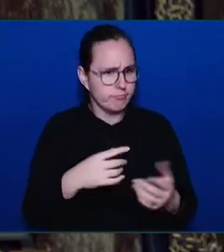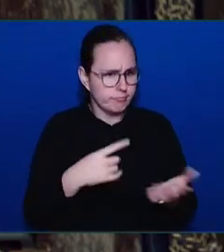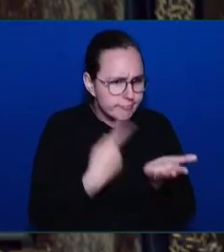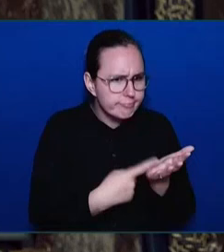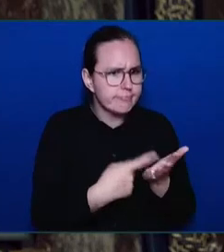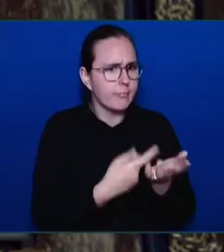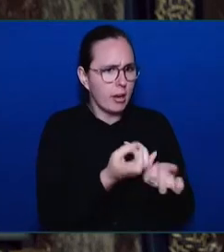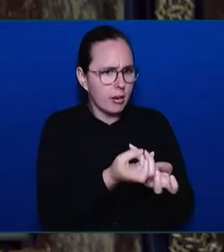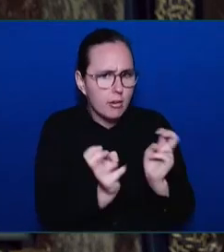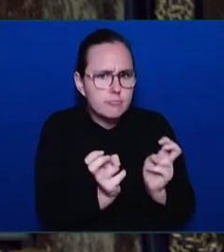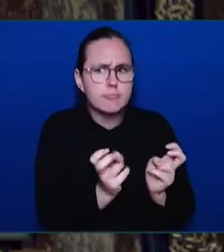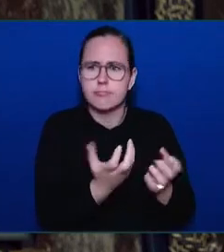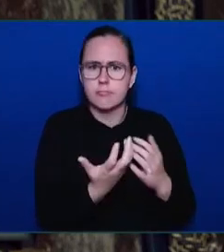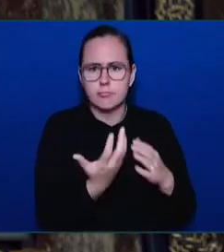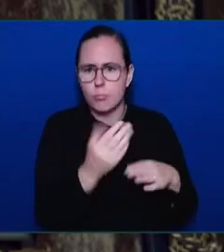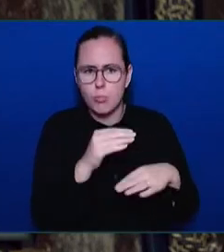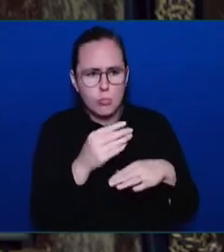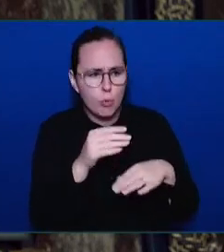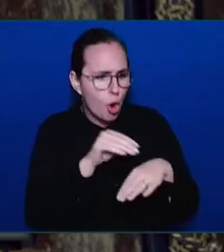my colleague has raised.